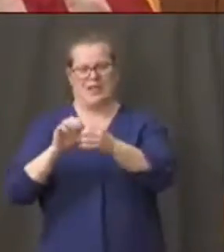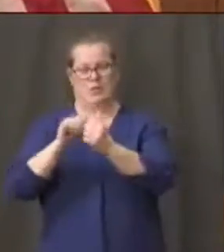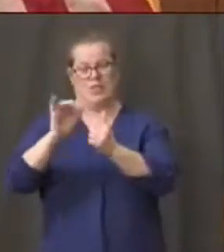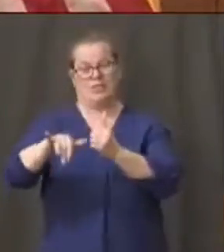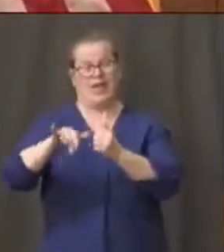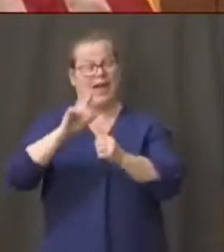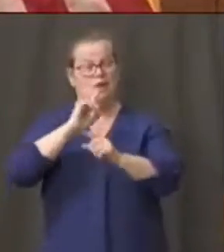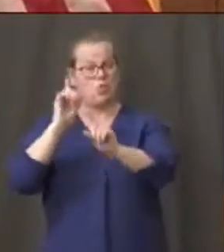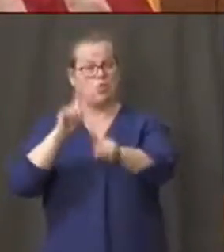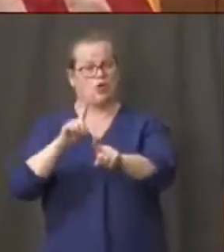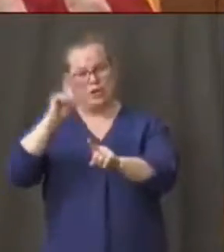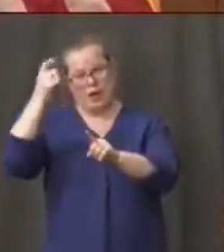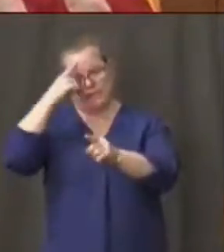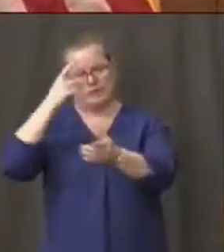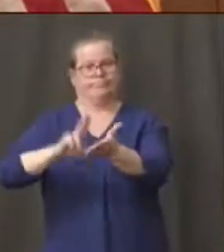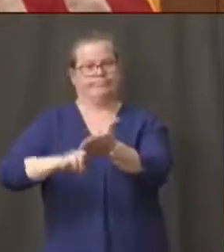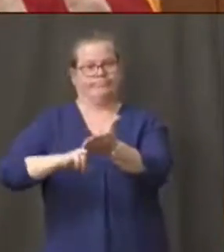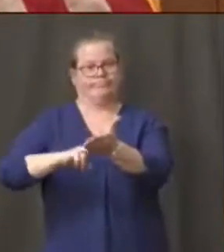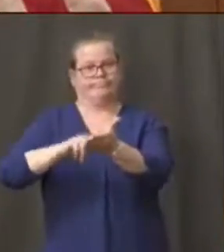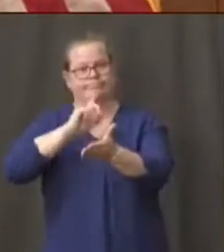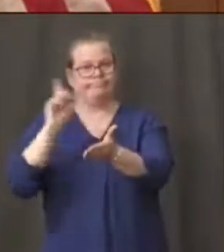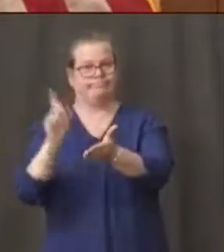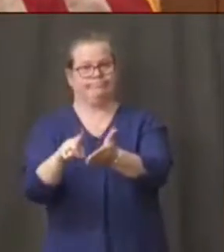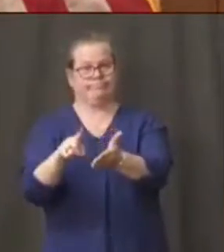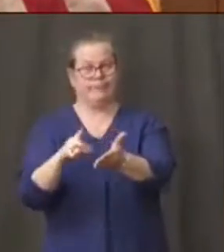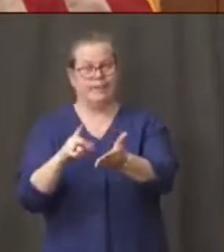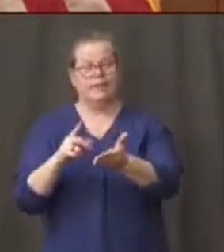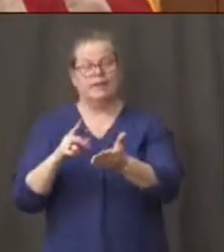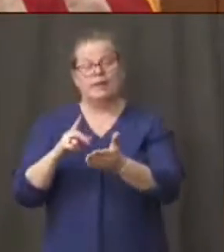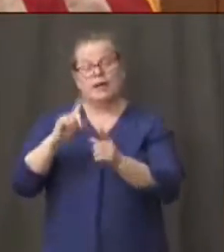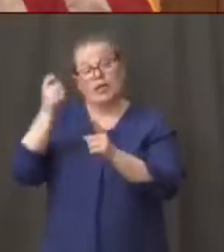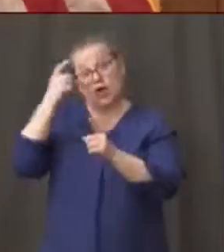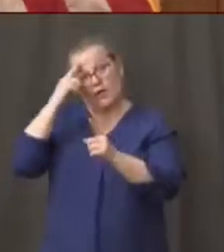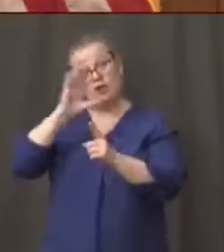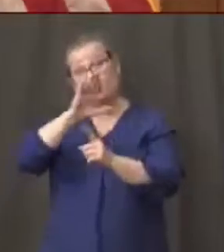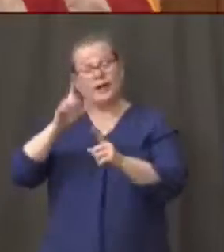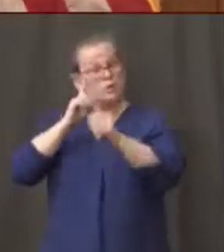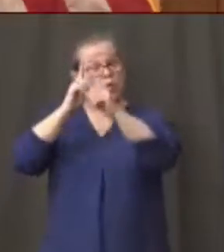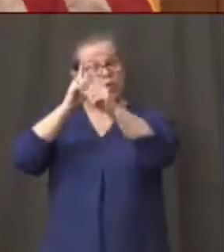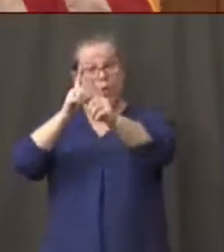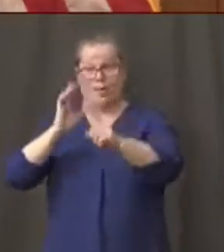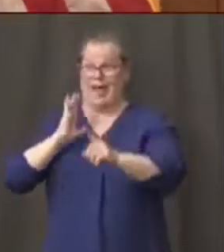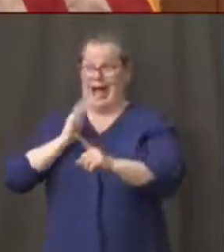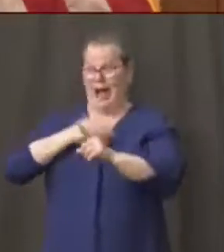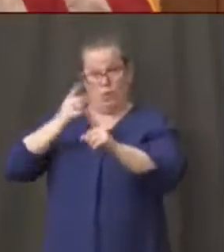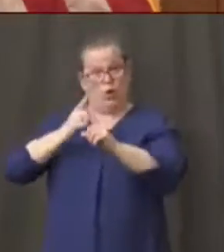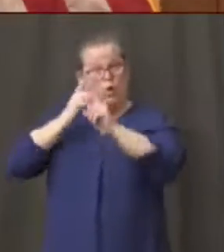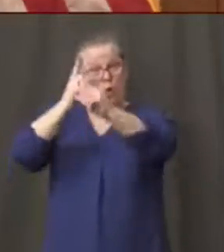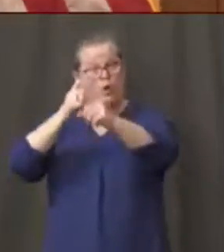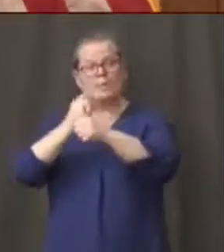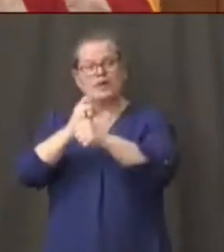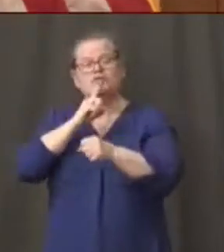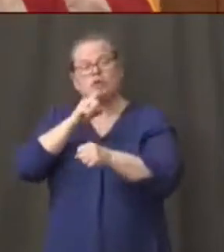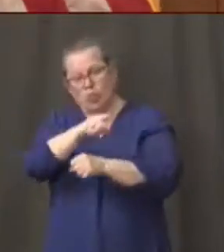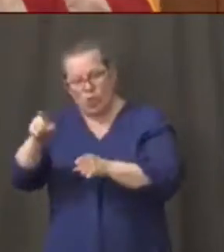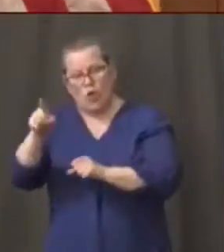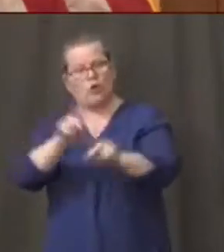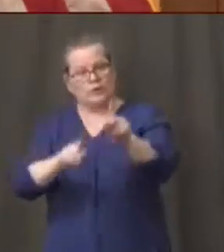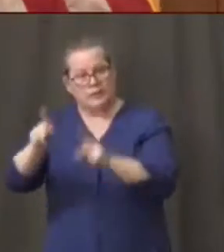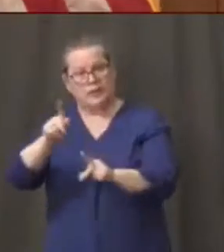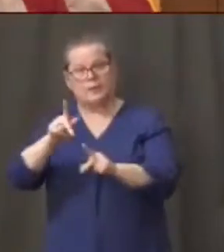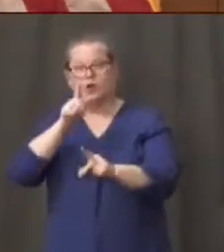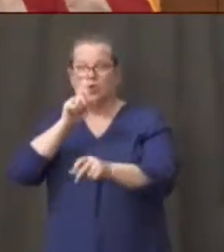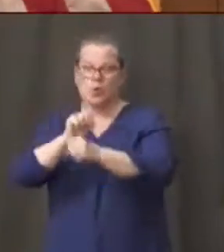that the governor issued as the governor stated our main message and main goal is to make sure that those frontline workers in the